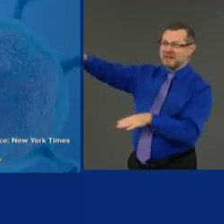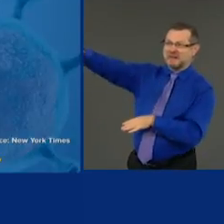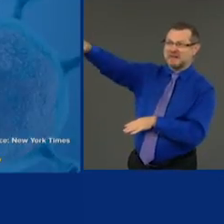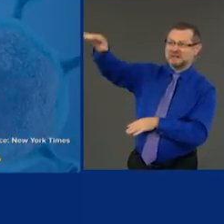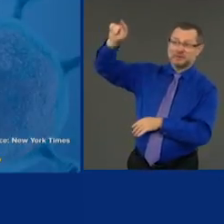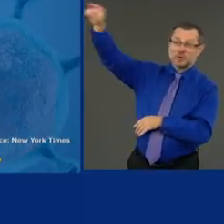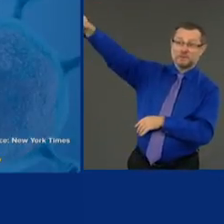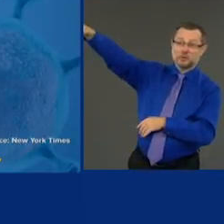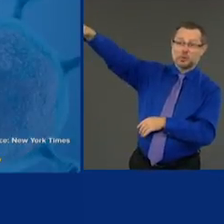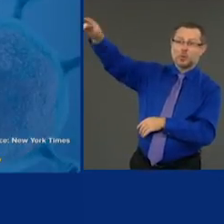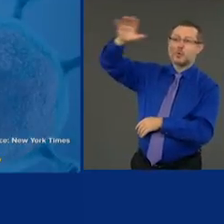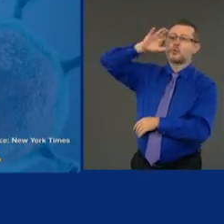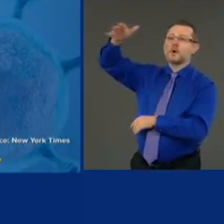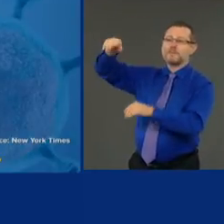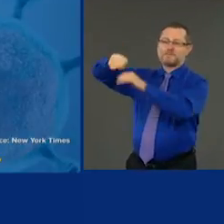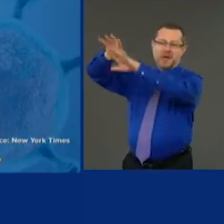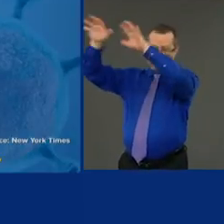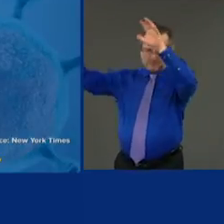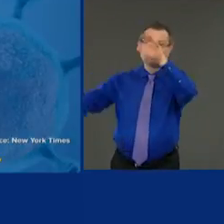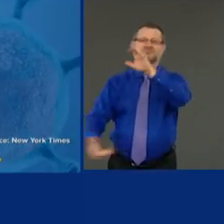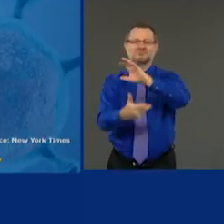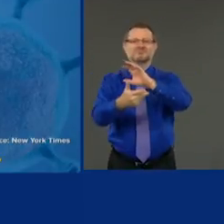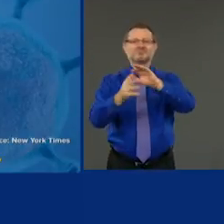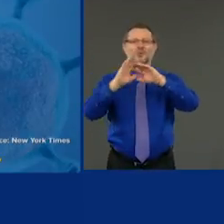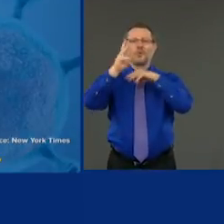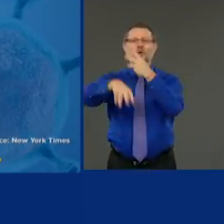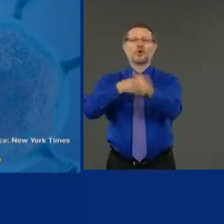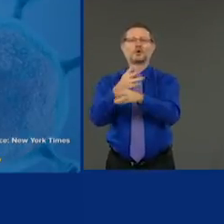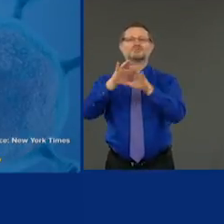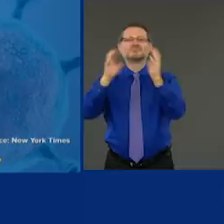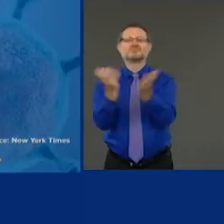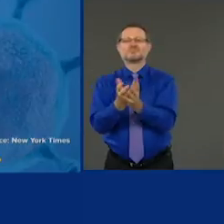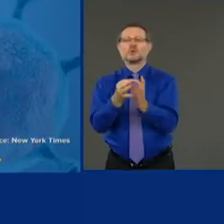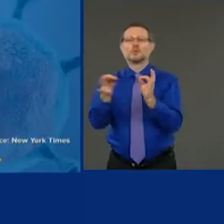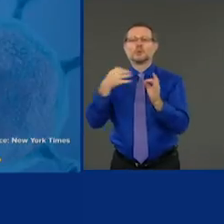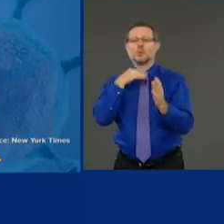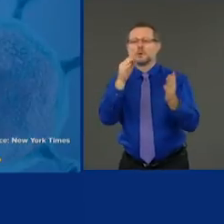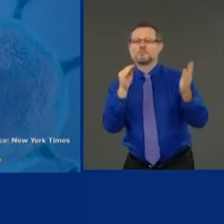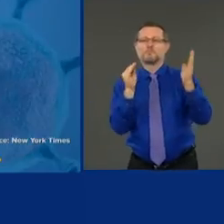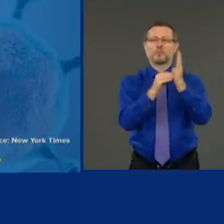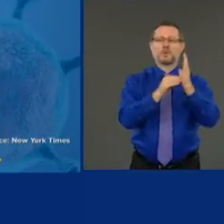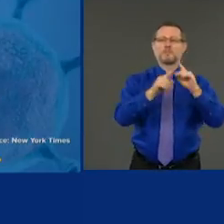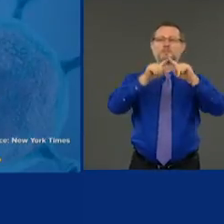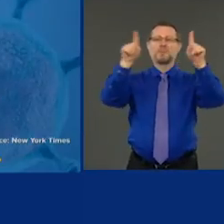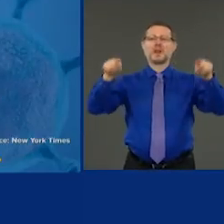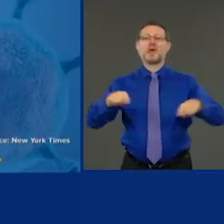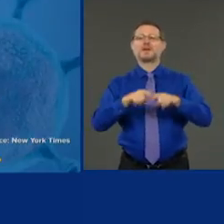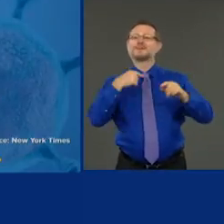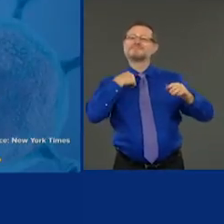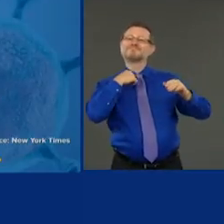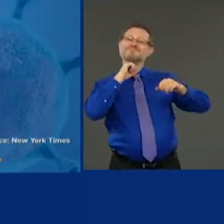saying that I'm going to put on plaques and give to people. If the virus is going up in the other states,